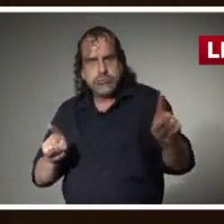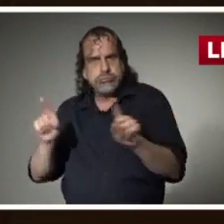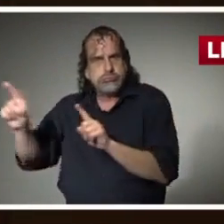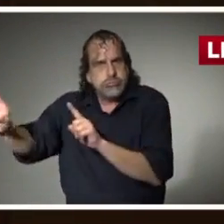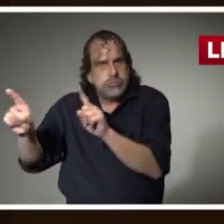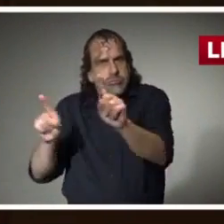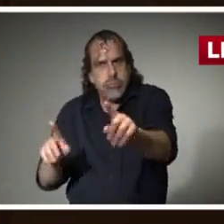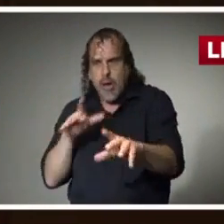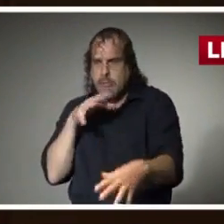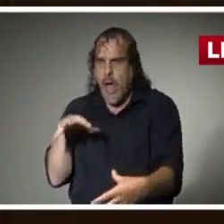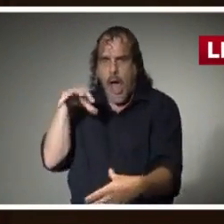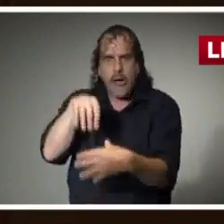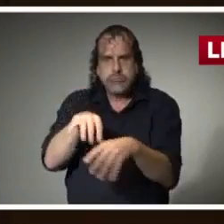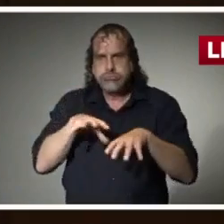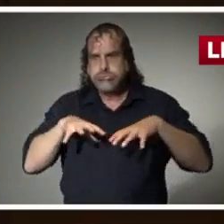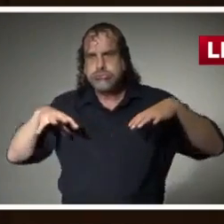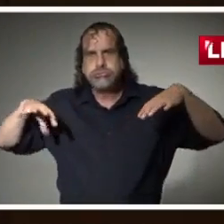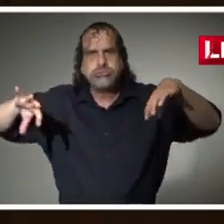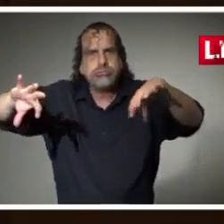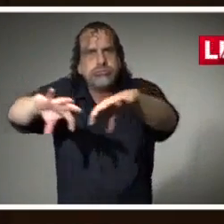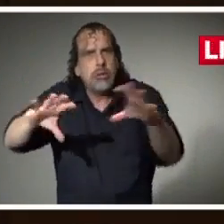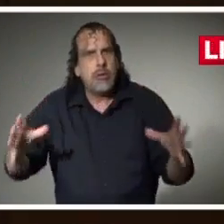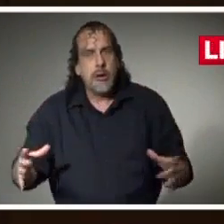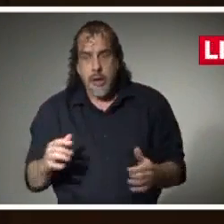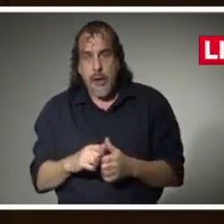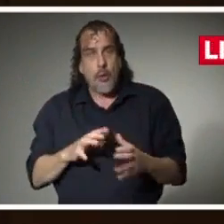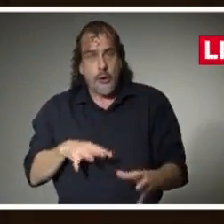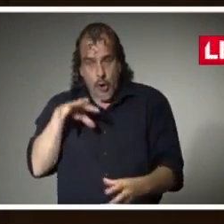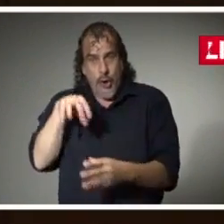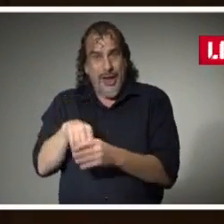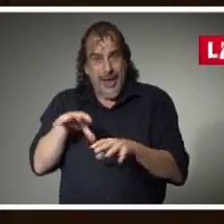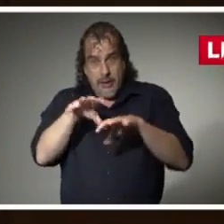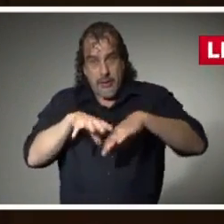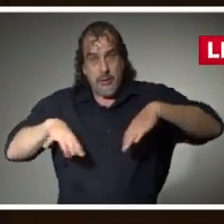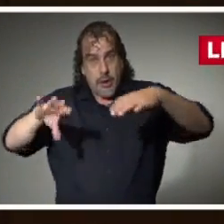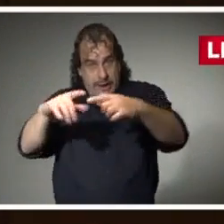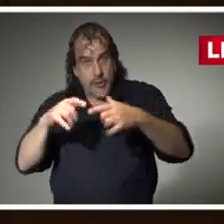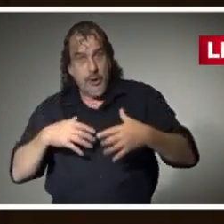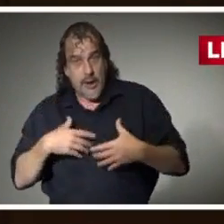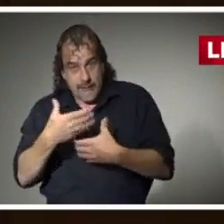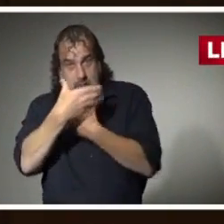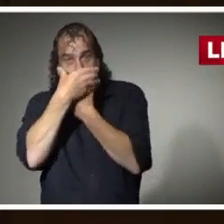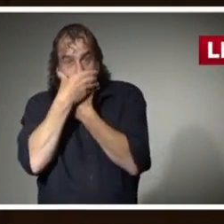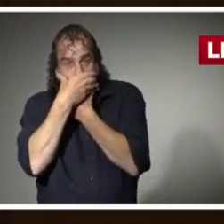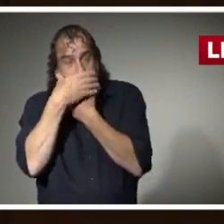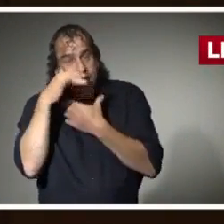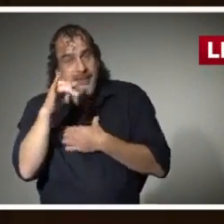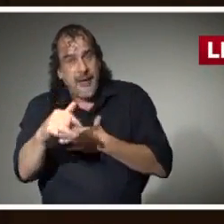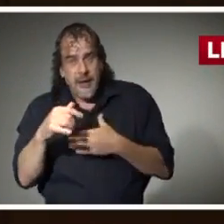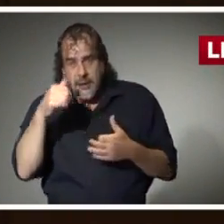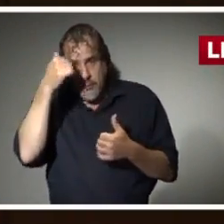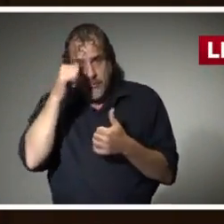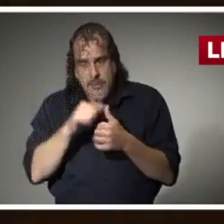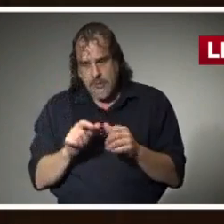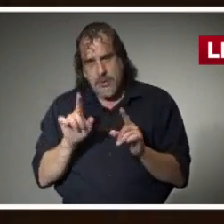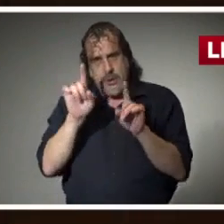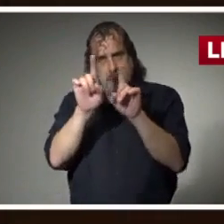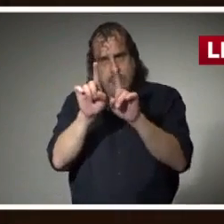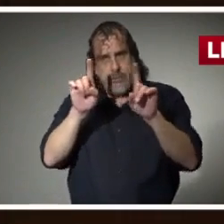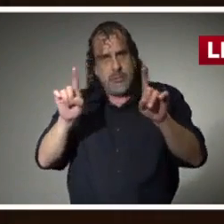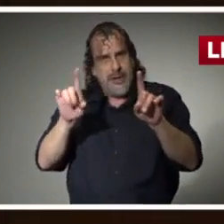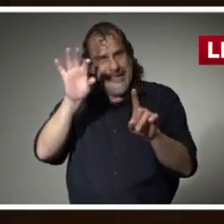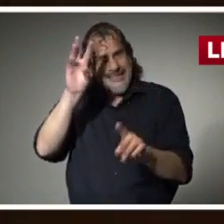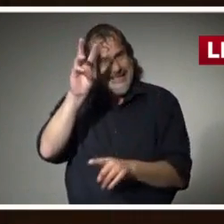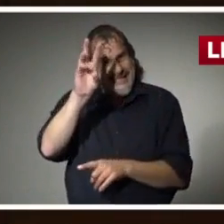gatherings. Even when you're in a group of folks and you're wearing a mask, remember that that six feet between you